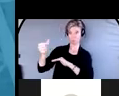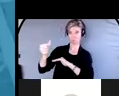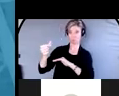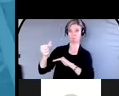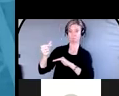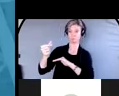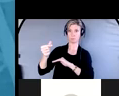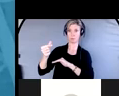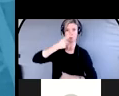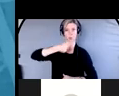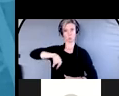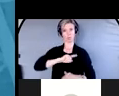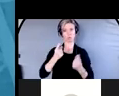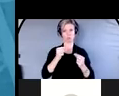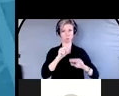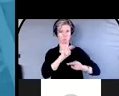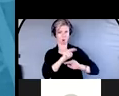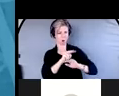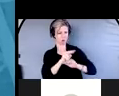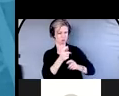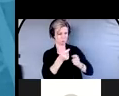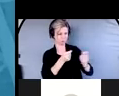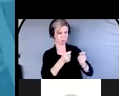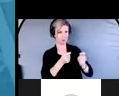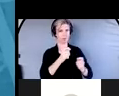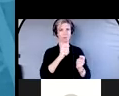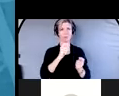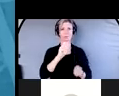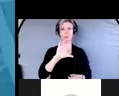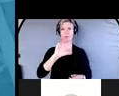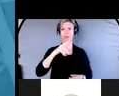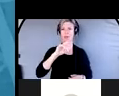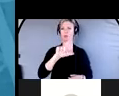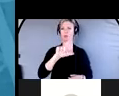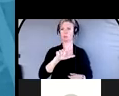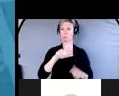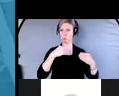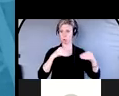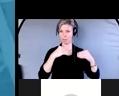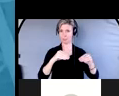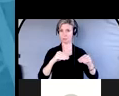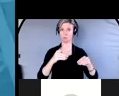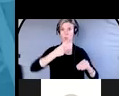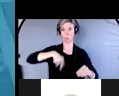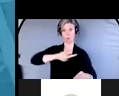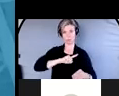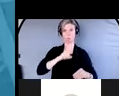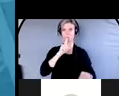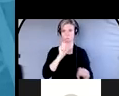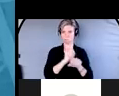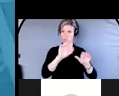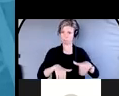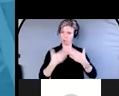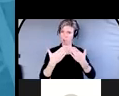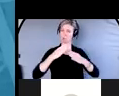regulating the capital markets in Ontario. A key part of our mandate is to provide protection to investors. And one of the